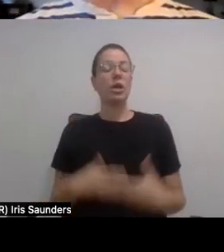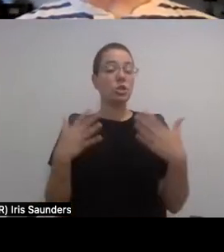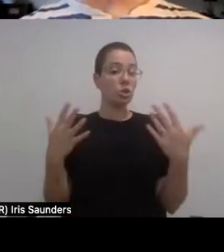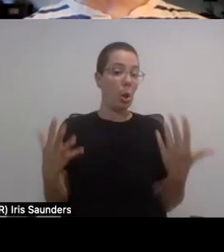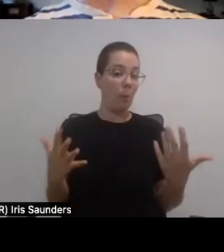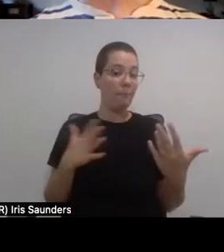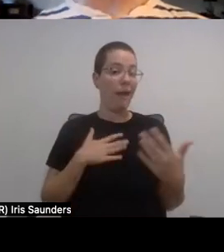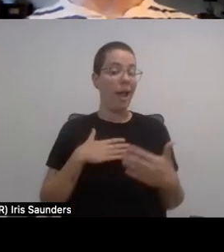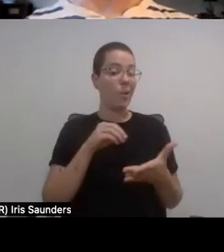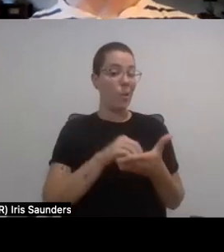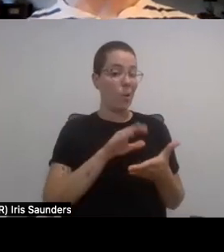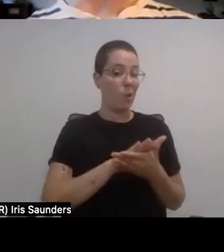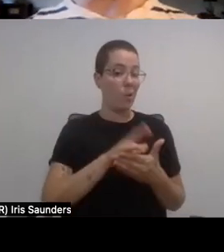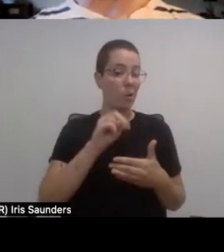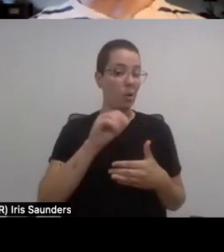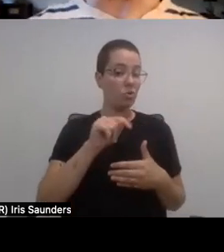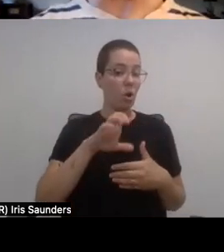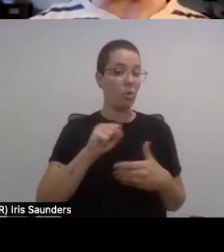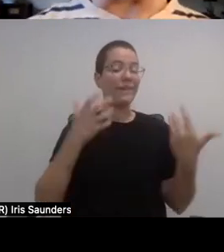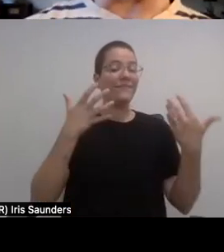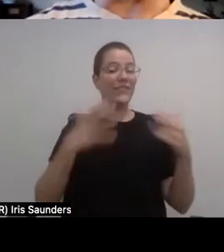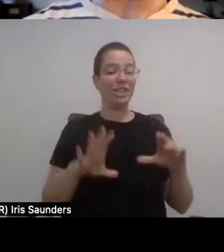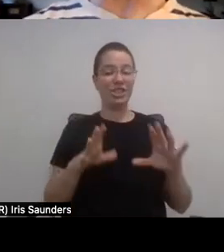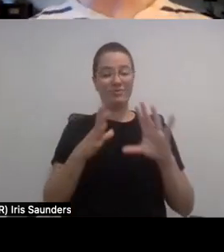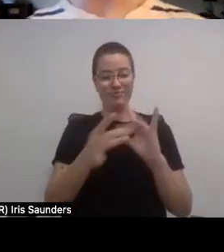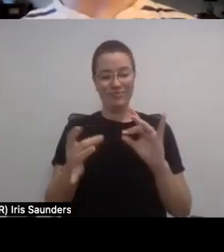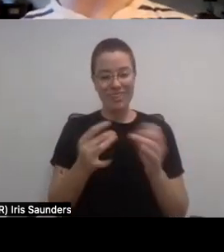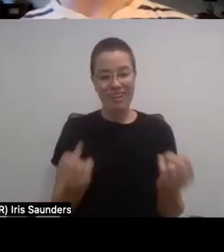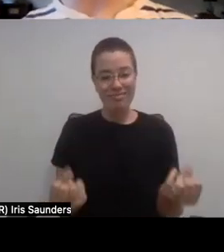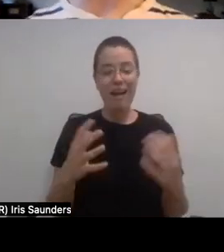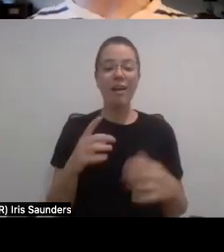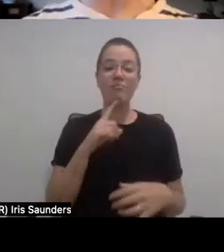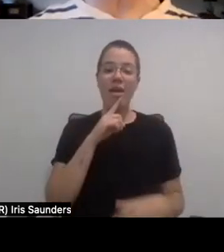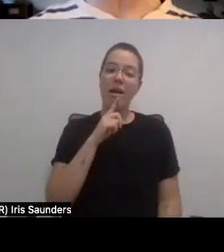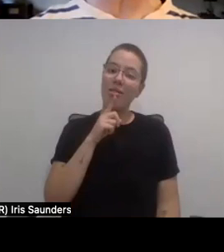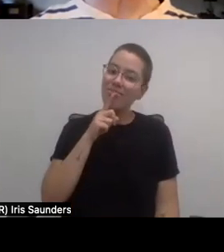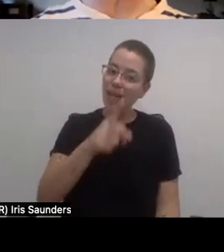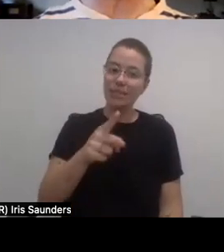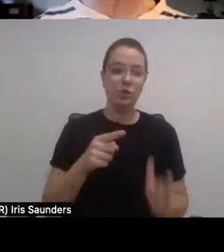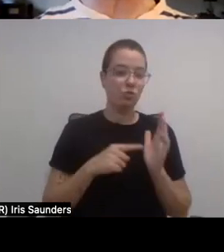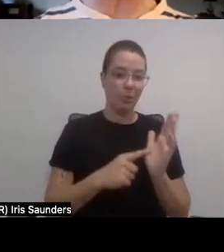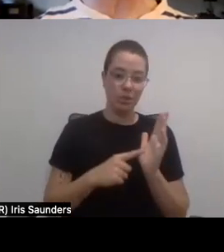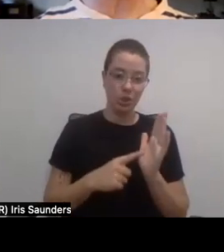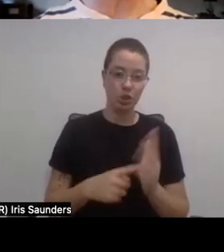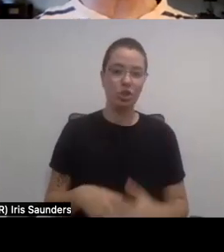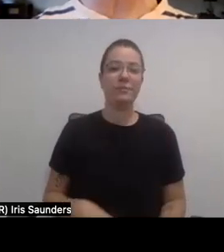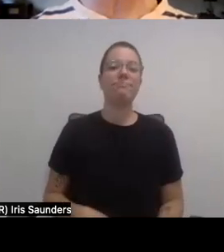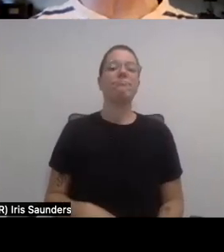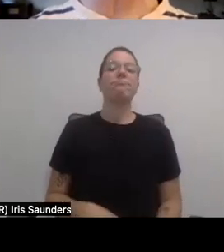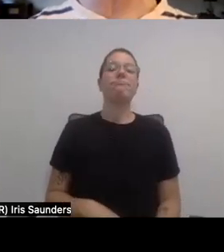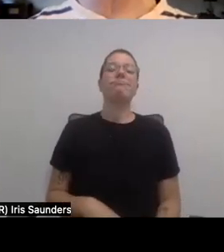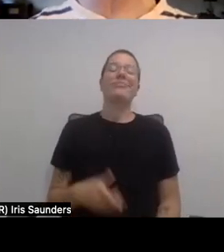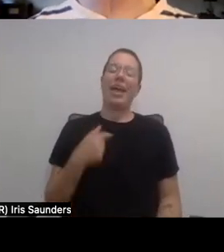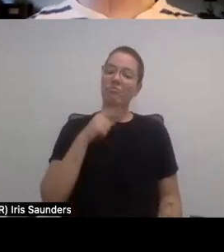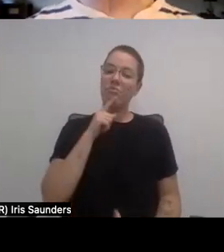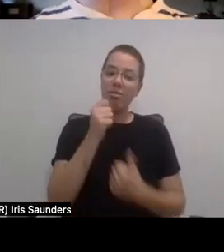indicated what has been said a lot, which was authentic representation, and I'm like, you know, the reality is, and I loved what Natalie said in